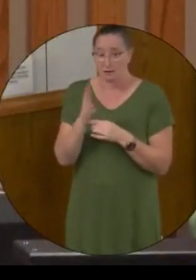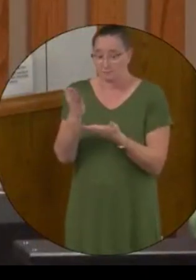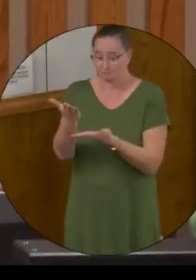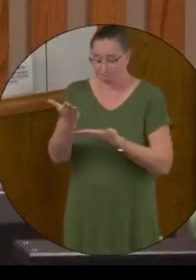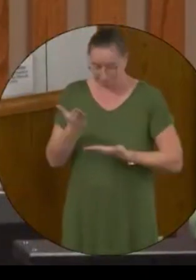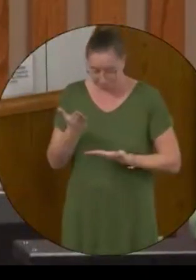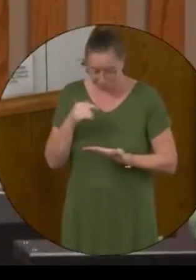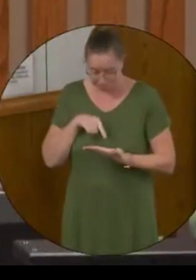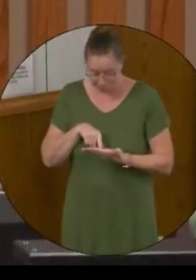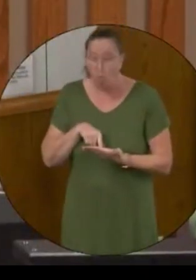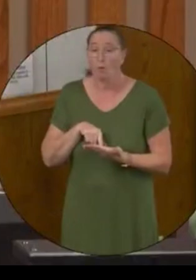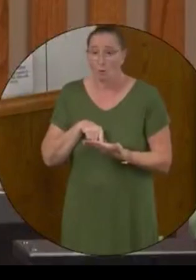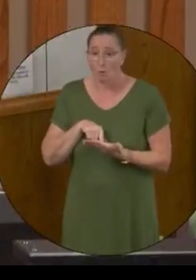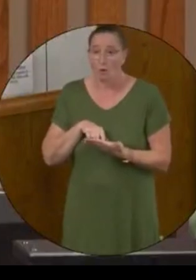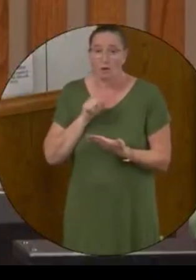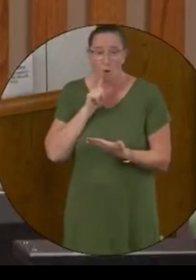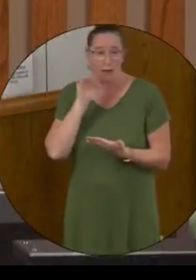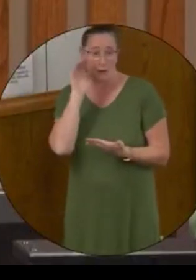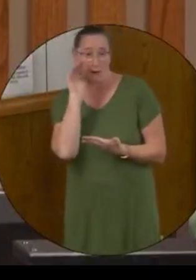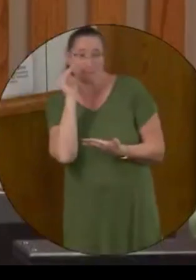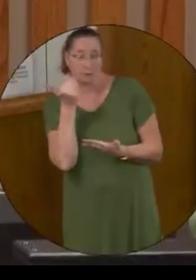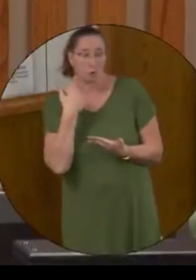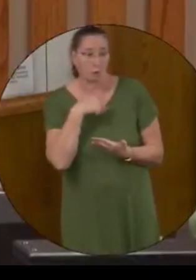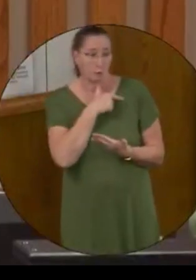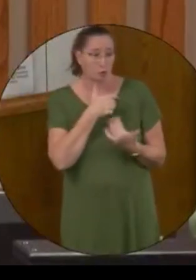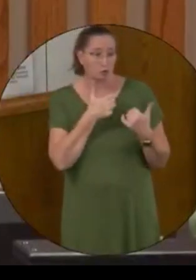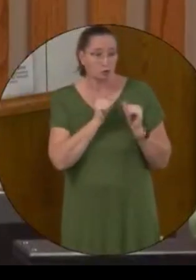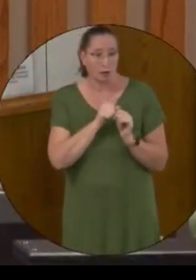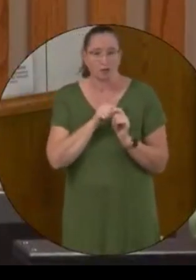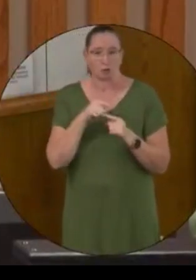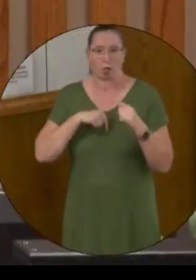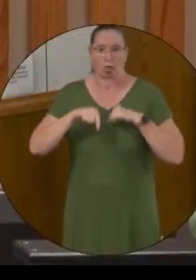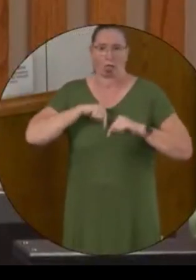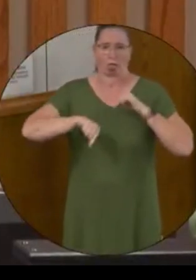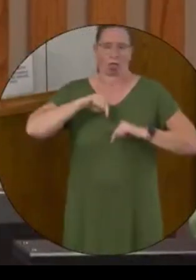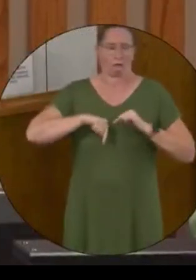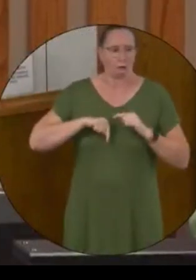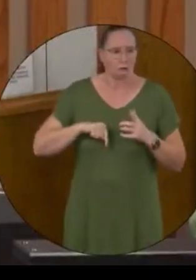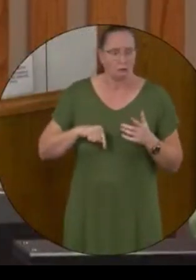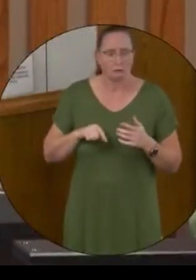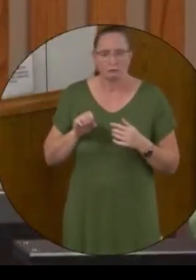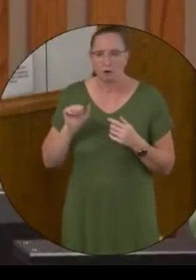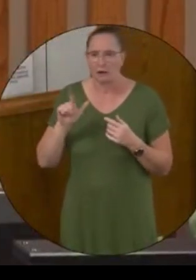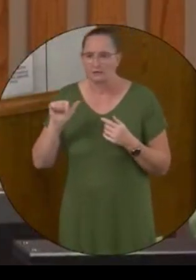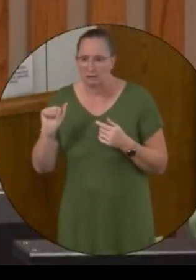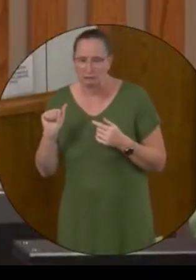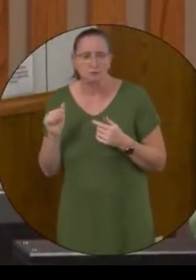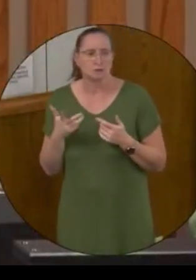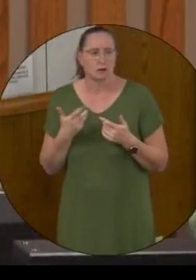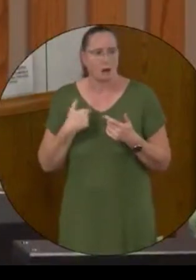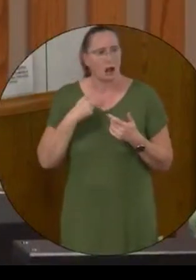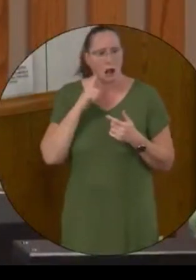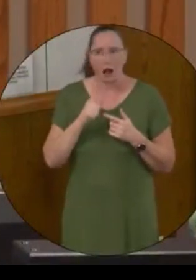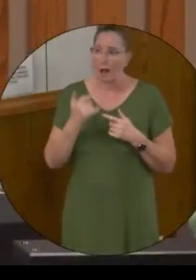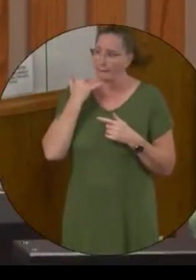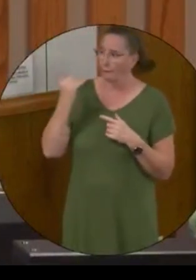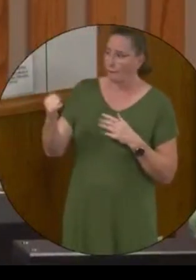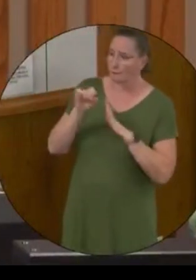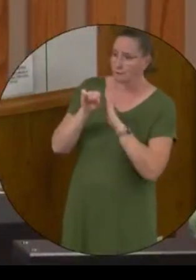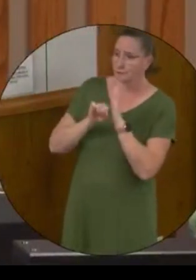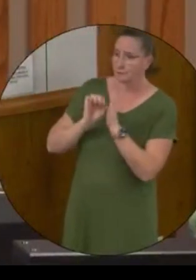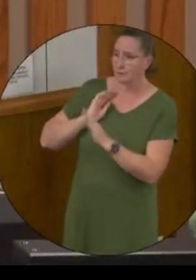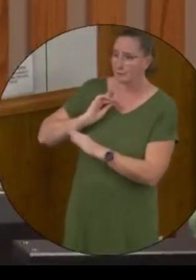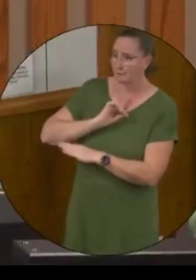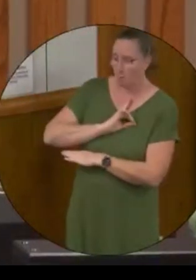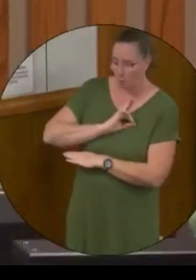noting how it may appear as though we were trying to backtrack for SLAs, I put in a call to the state board